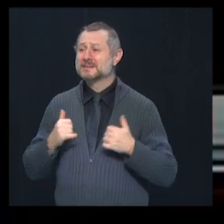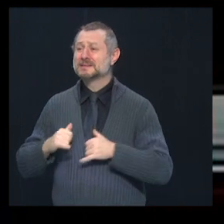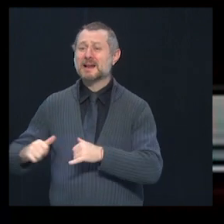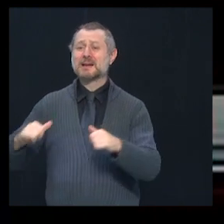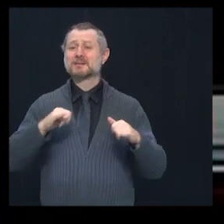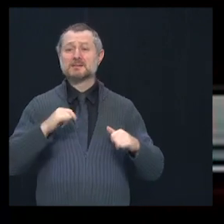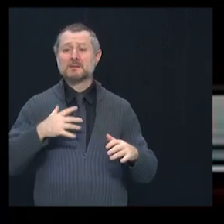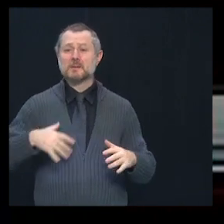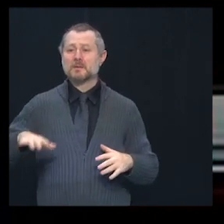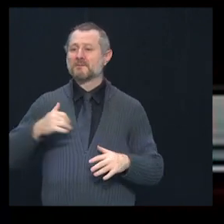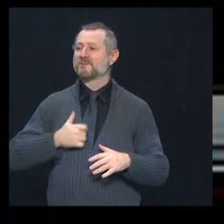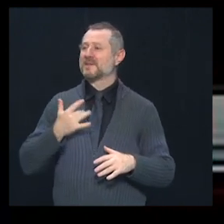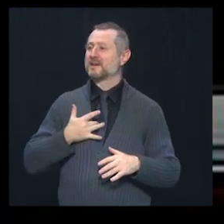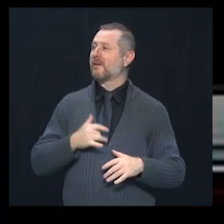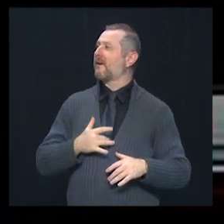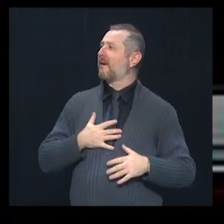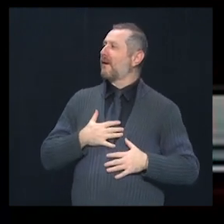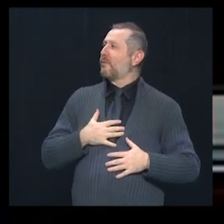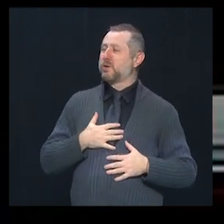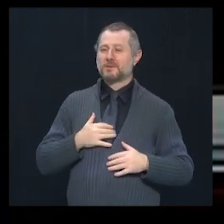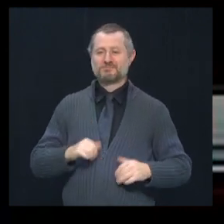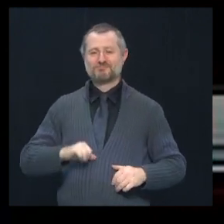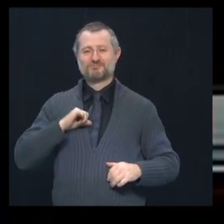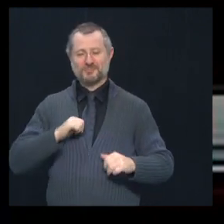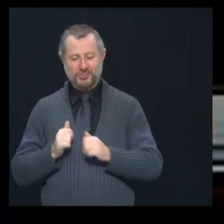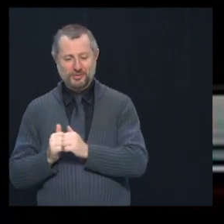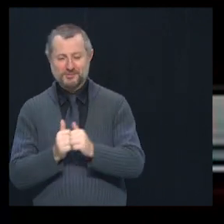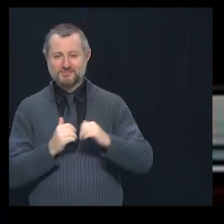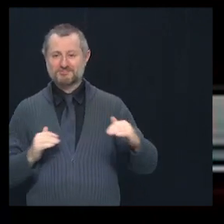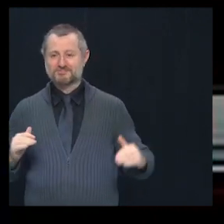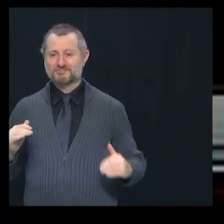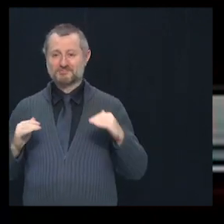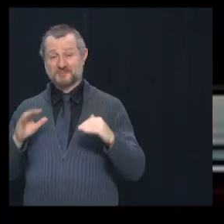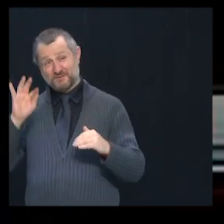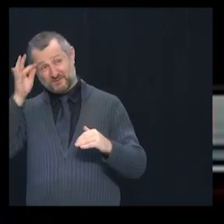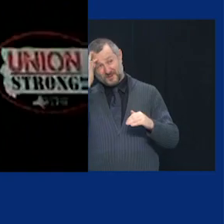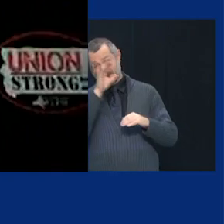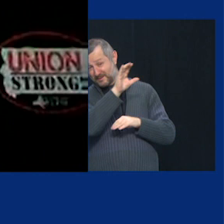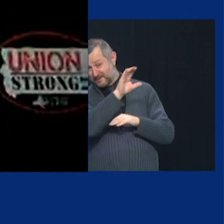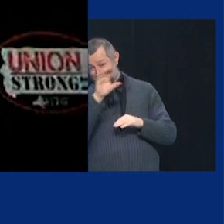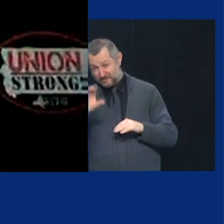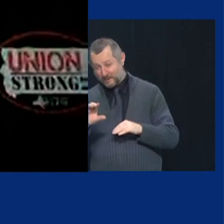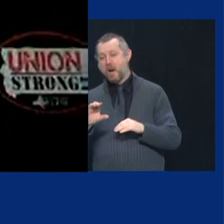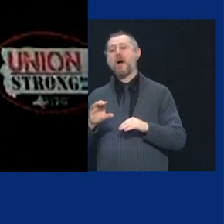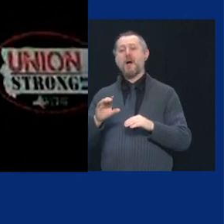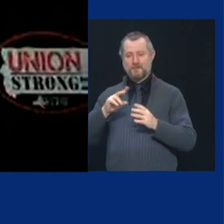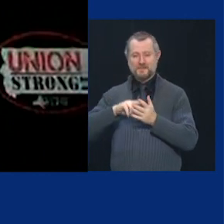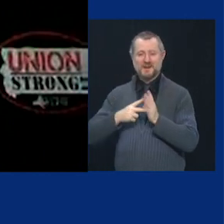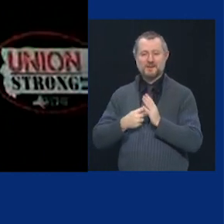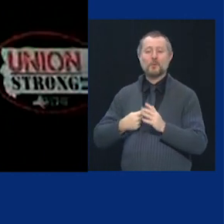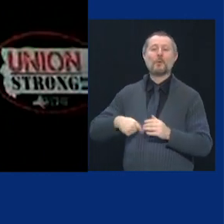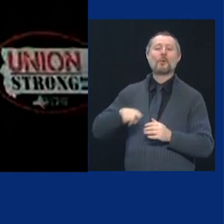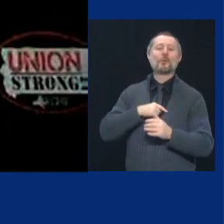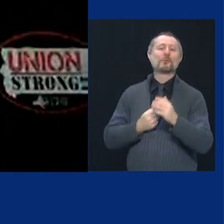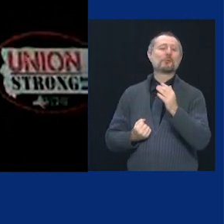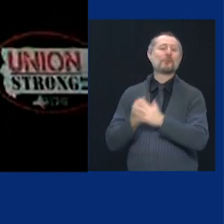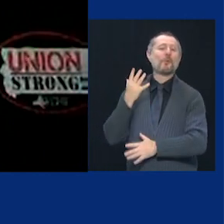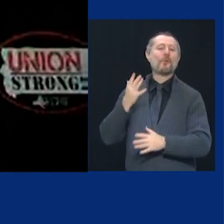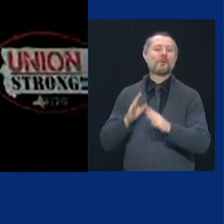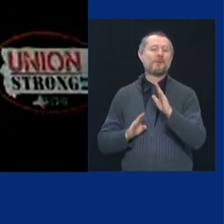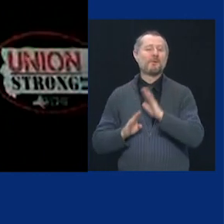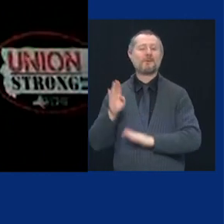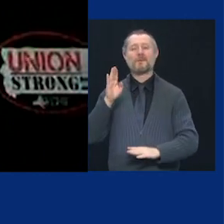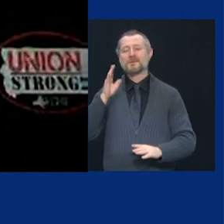without federal governor we are pushing the limit our enlightenment not just as a country or as a society